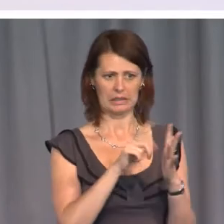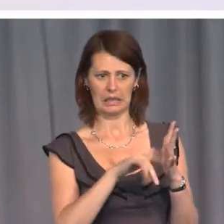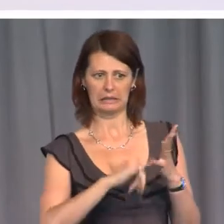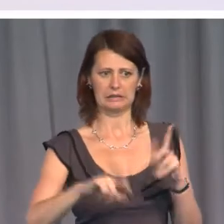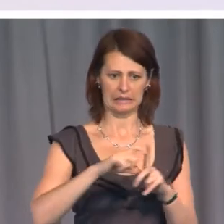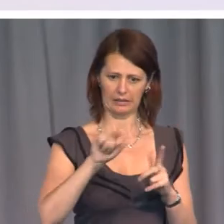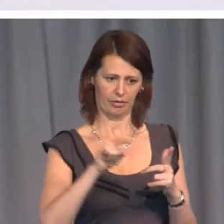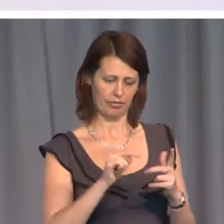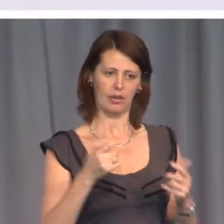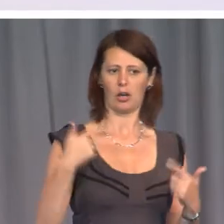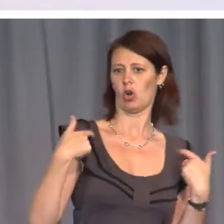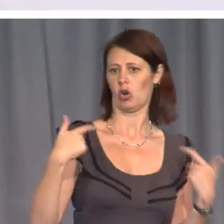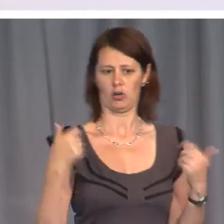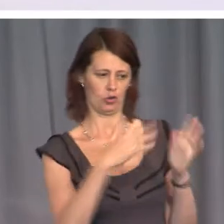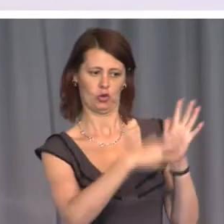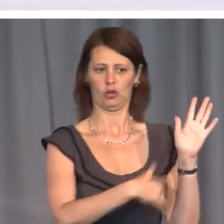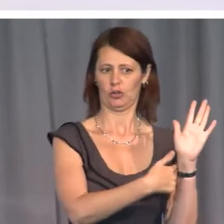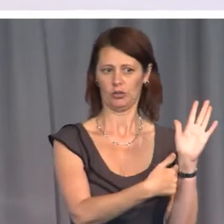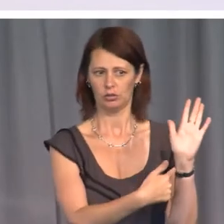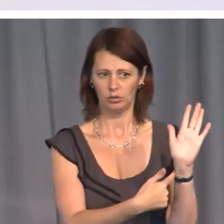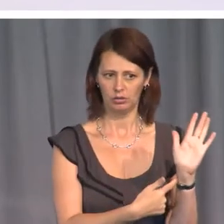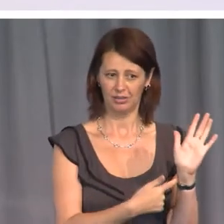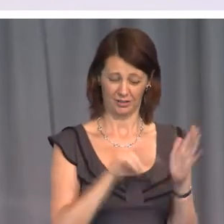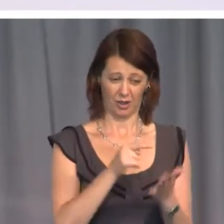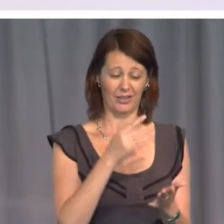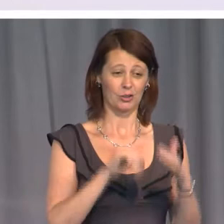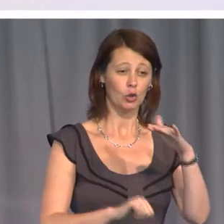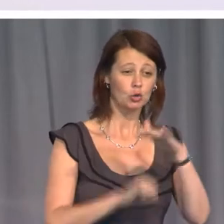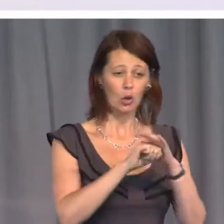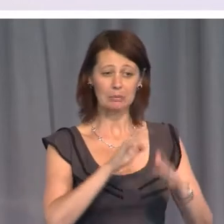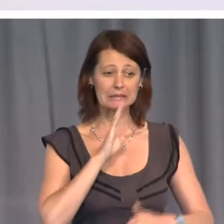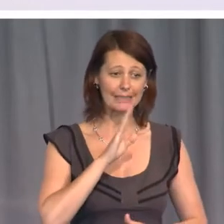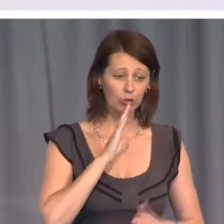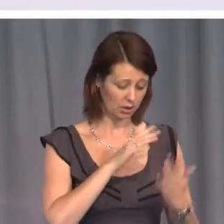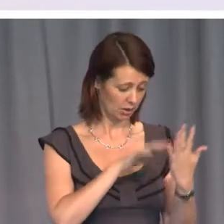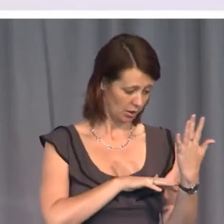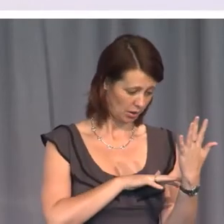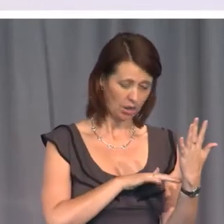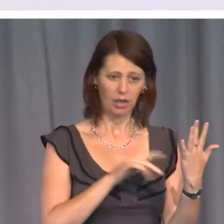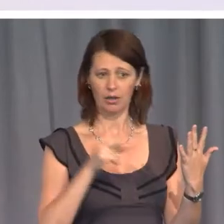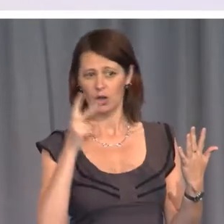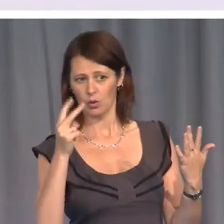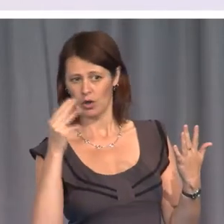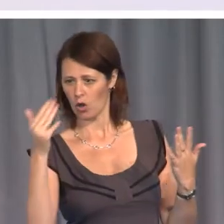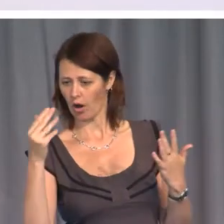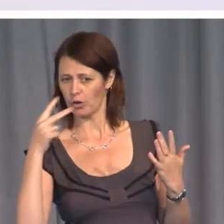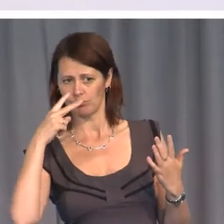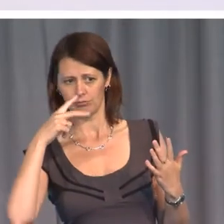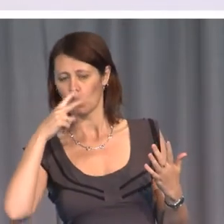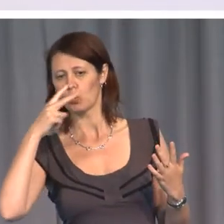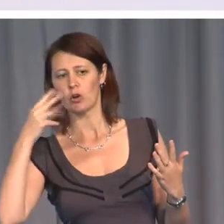And one of the extraordinary things is that this top-secret document gets into the hands of a 29-year-old private contractor.